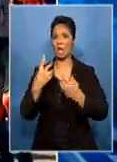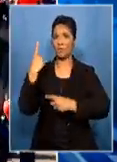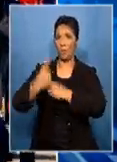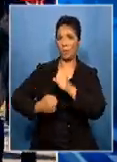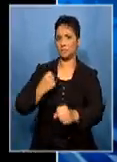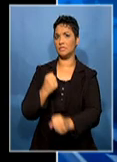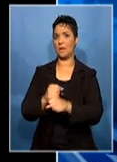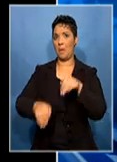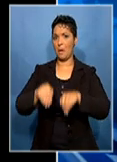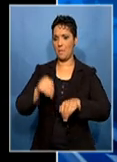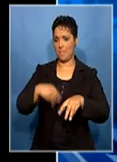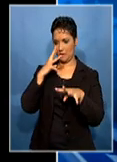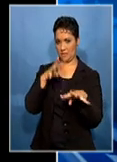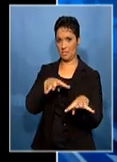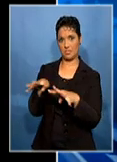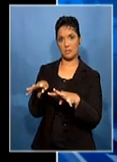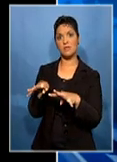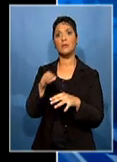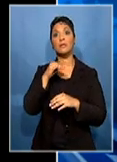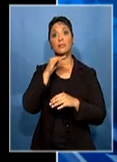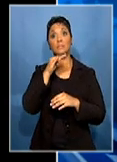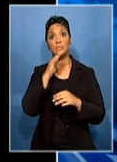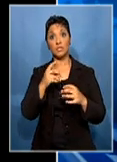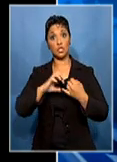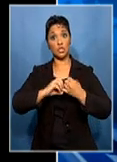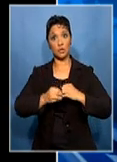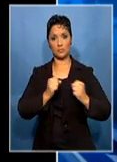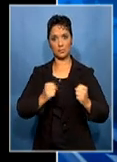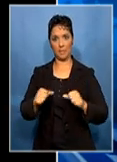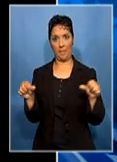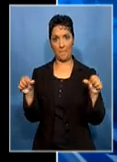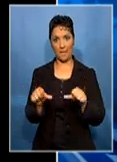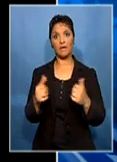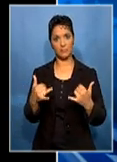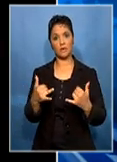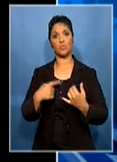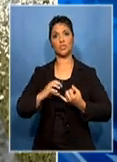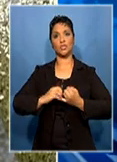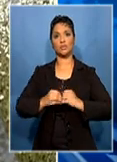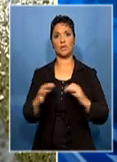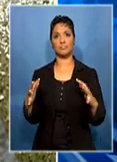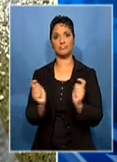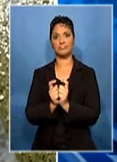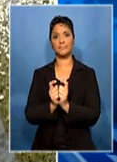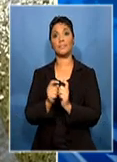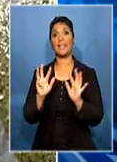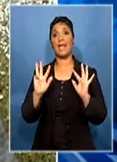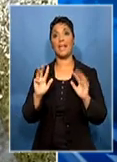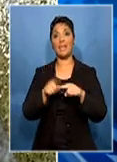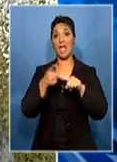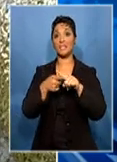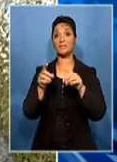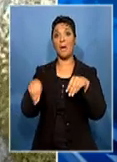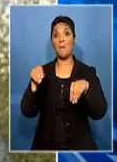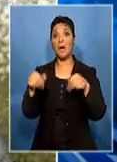over a year now. The minister says the process to restore stability in the sector is already underway. Government met mining executives on